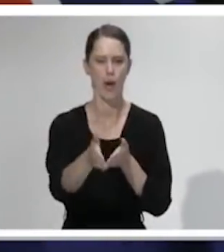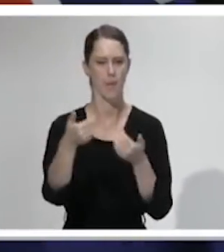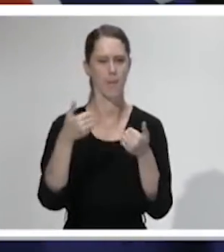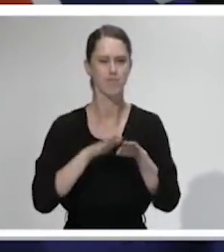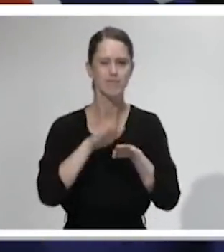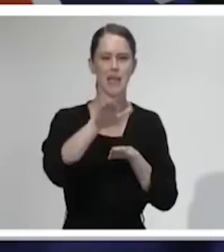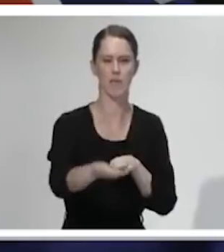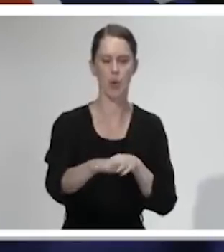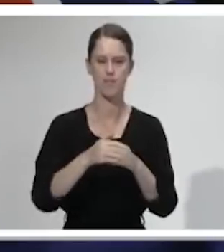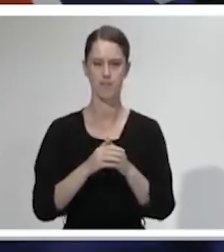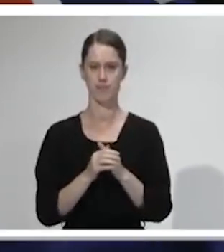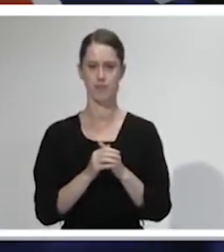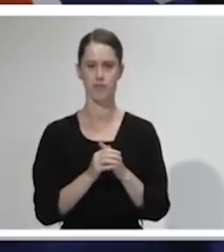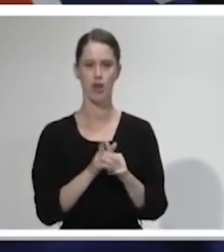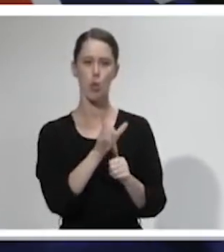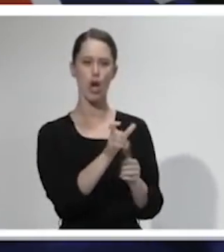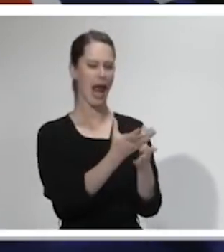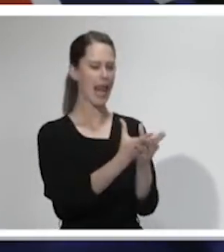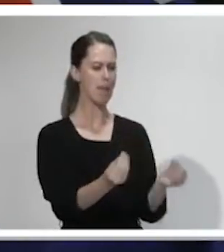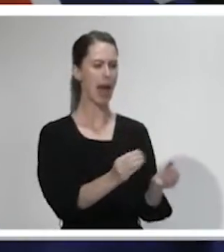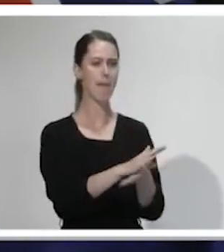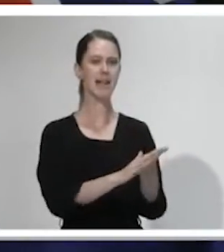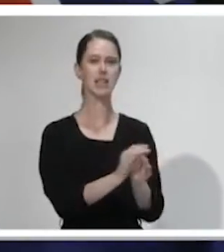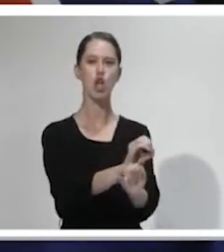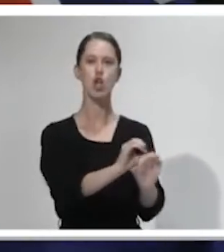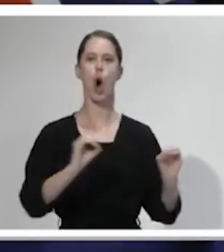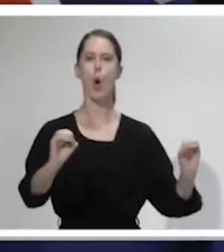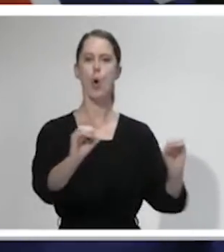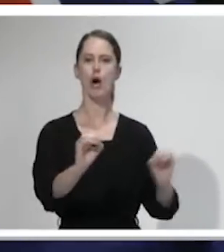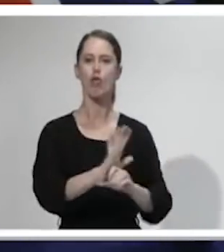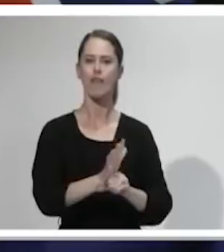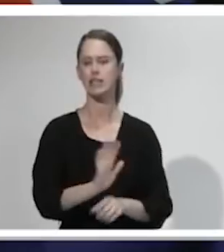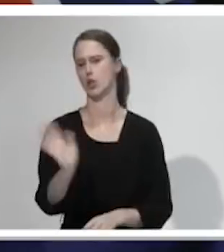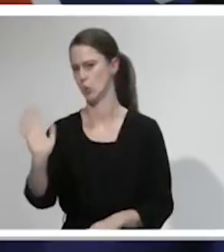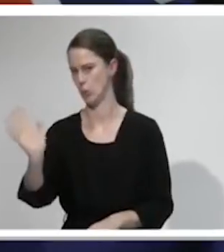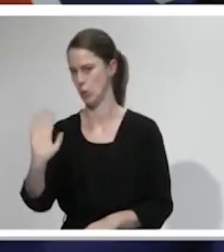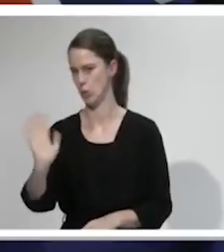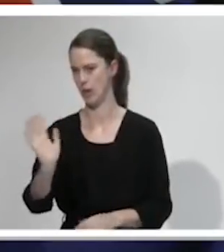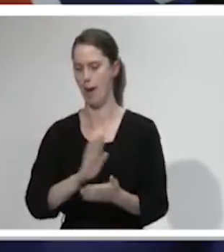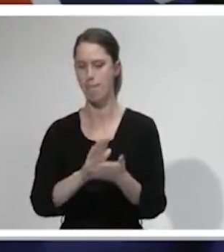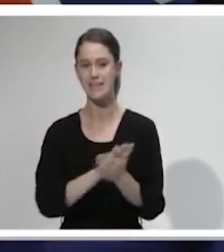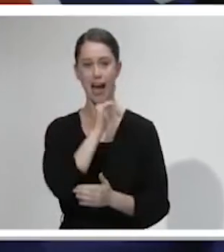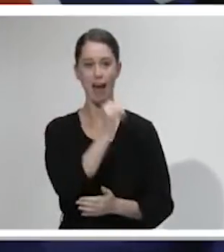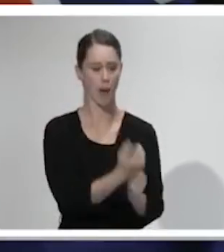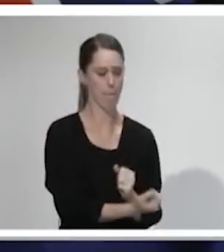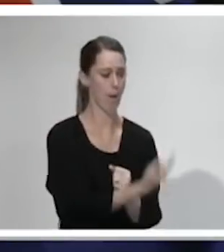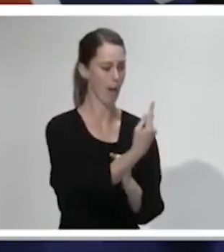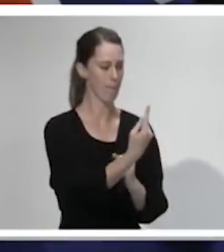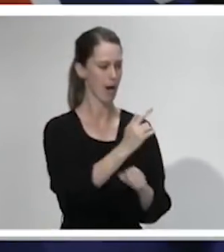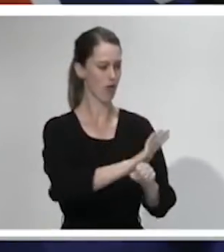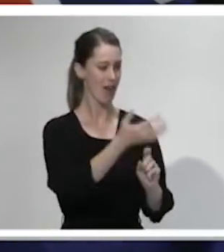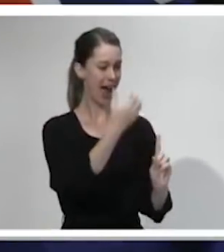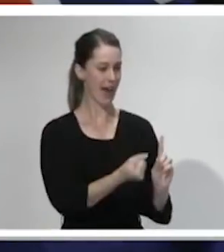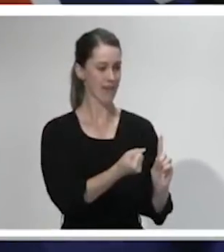Elimination doesn't mean zero cases. It means zero tolerance for cases.